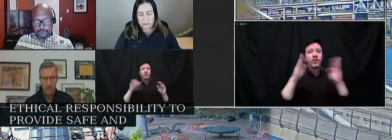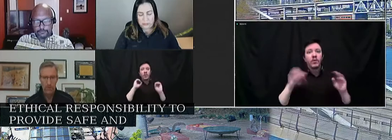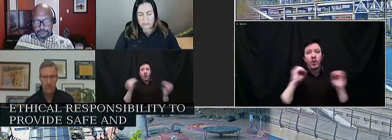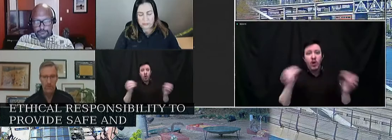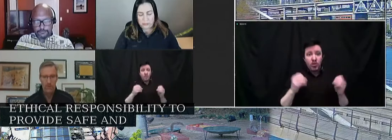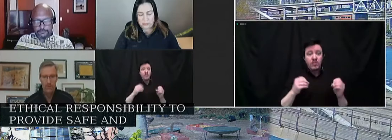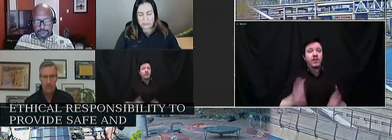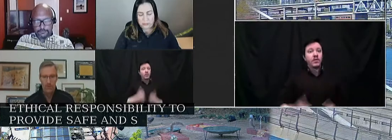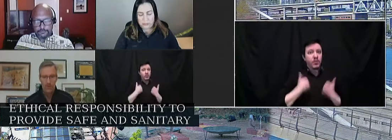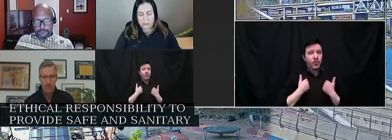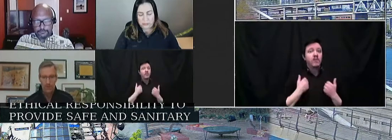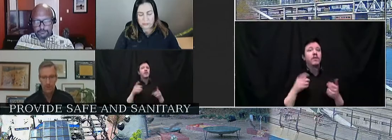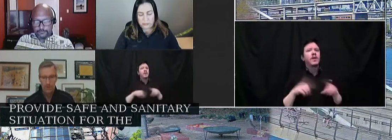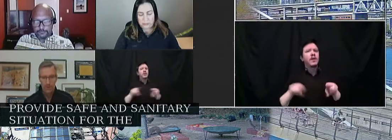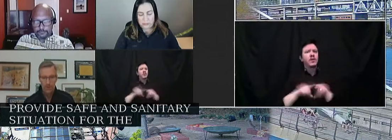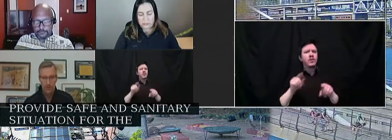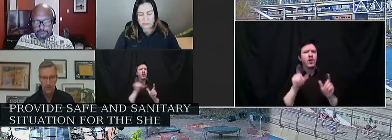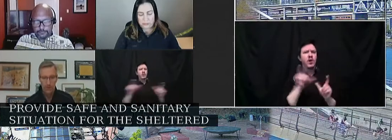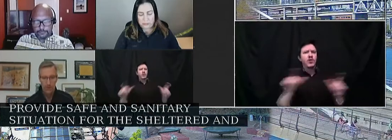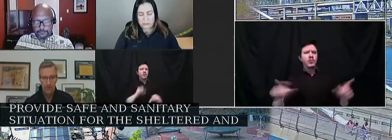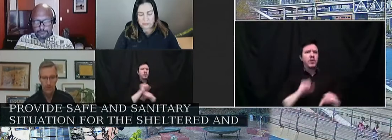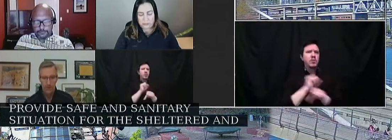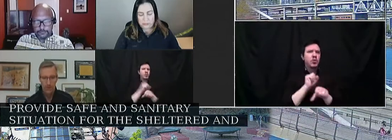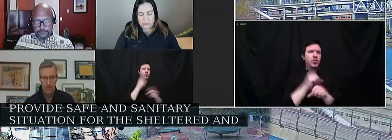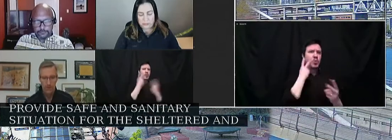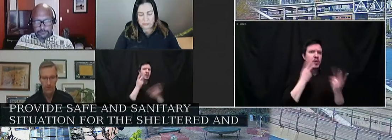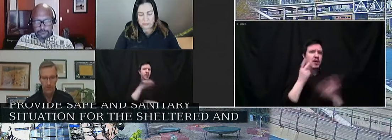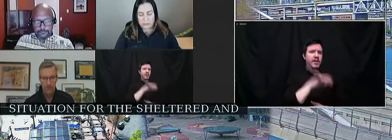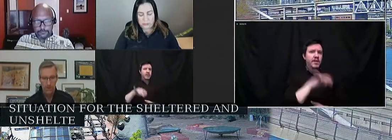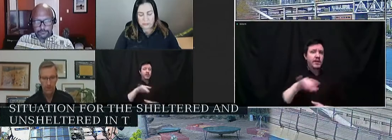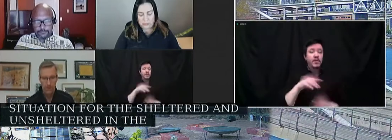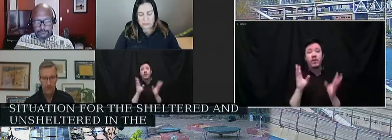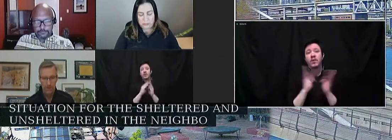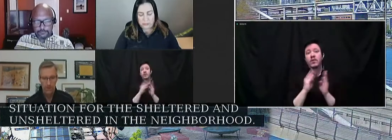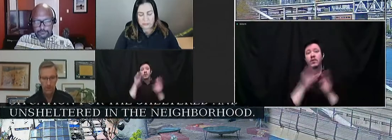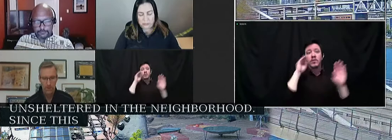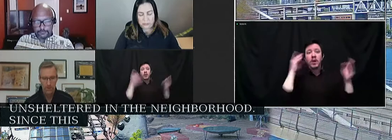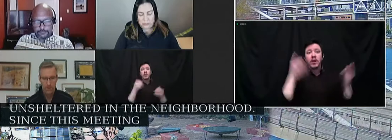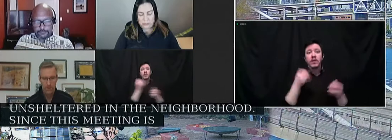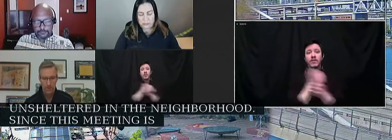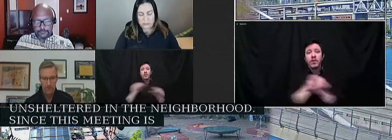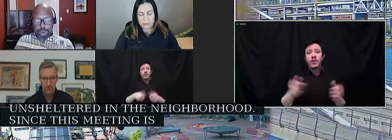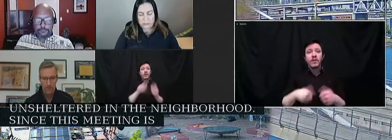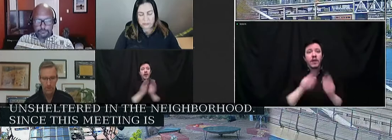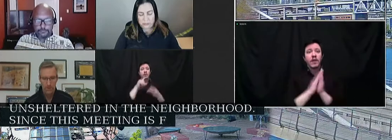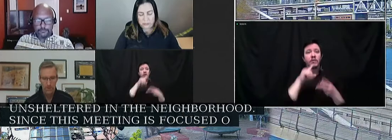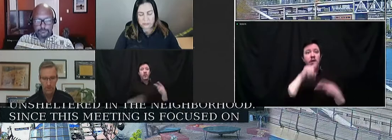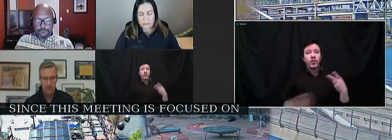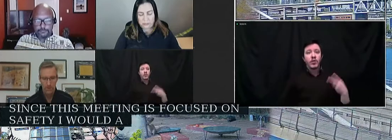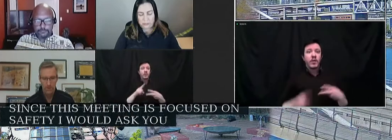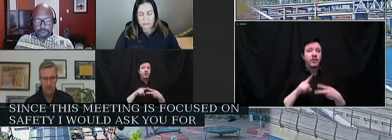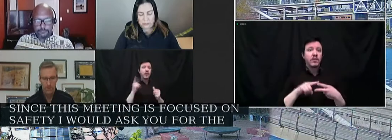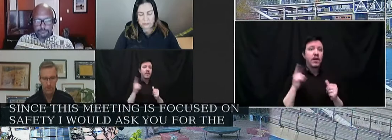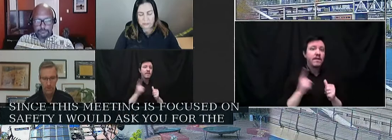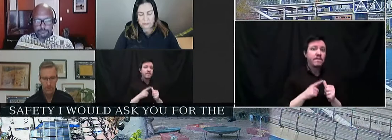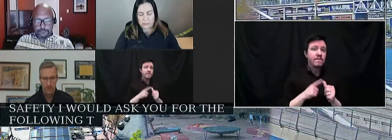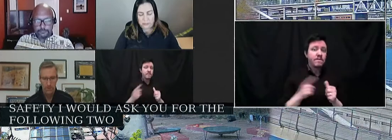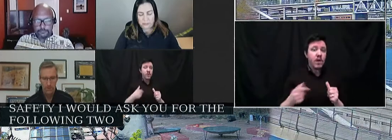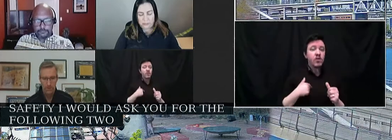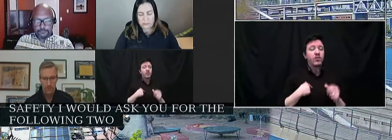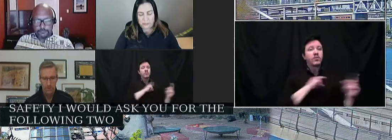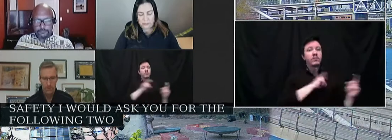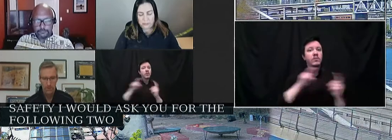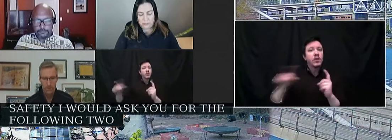those who work and visit there. Since this meeting is focused on safety, I would ask you for the following two things. First, distribute public